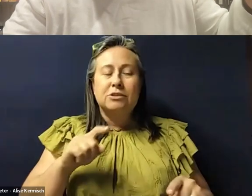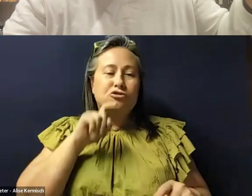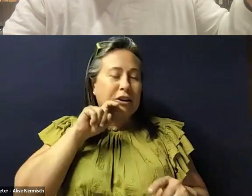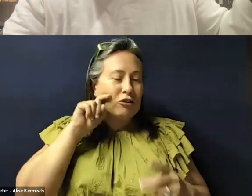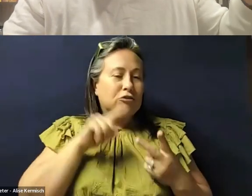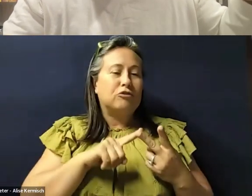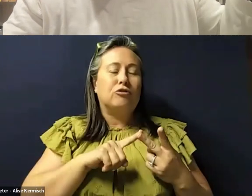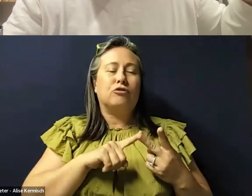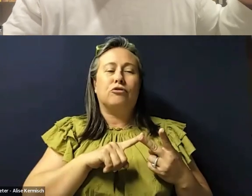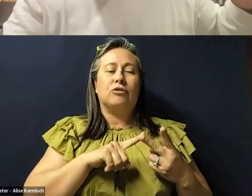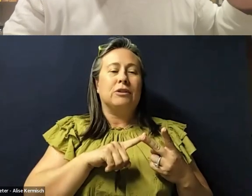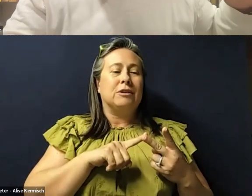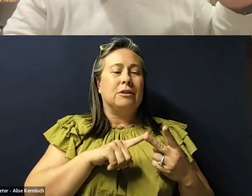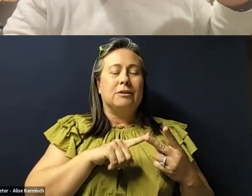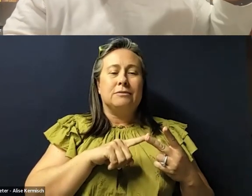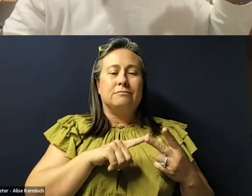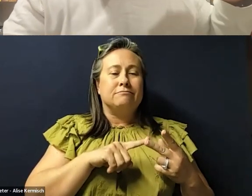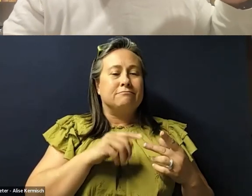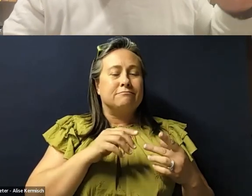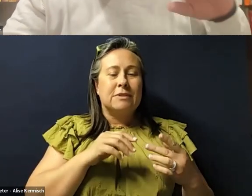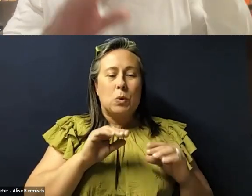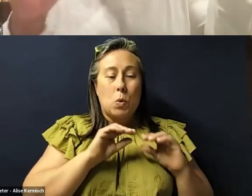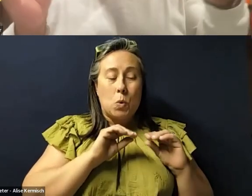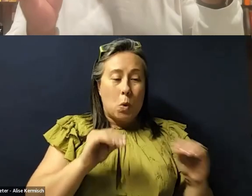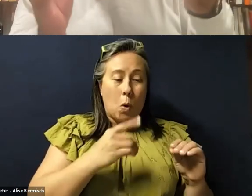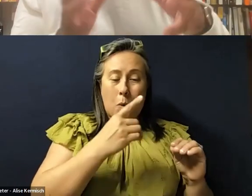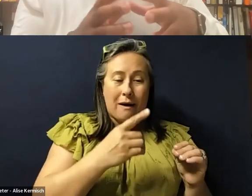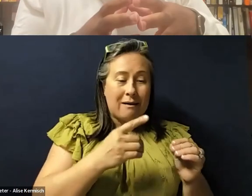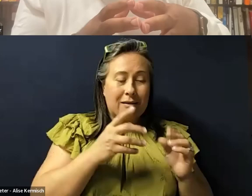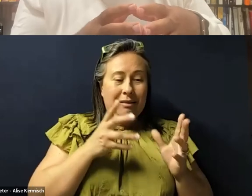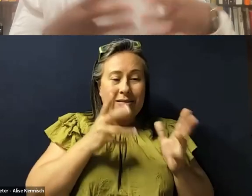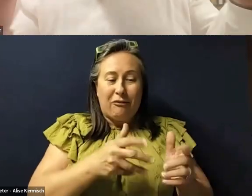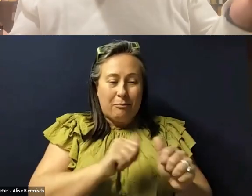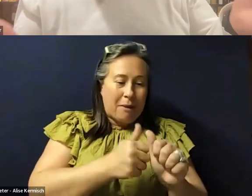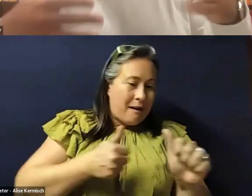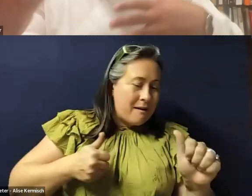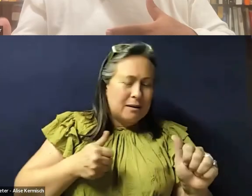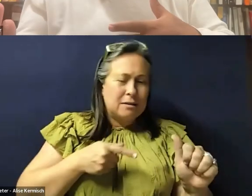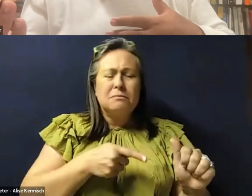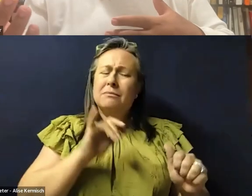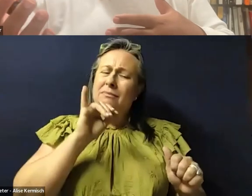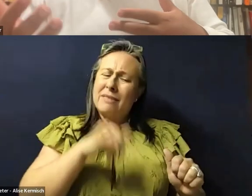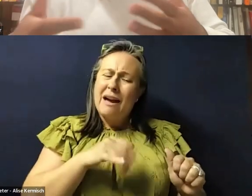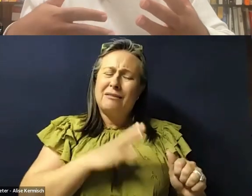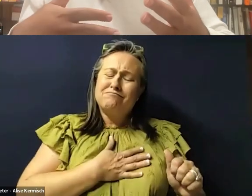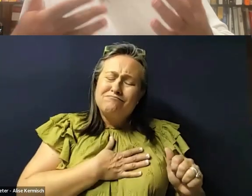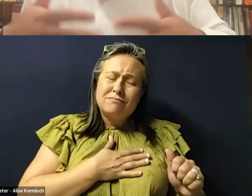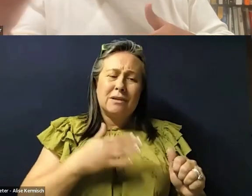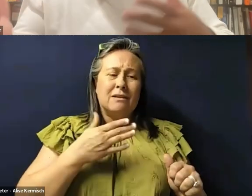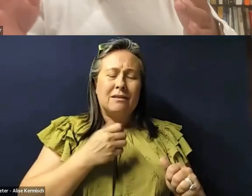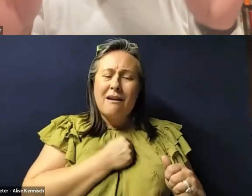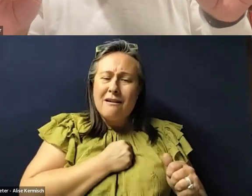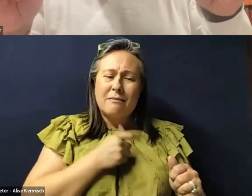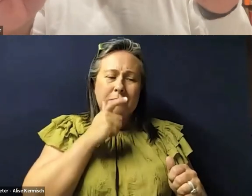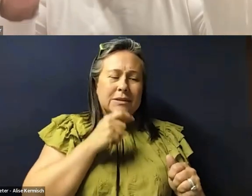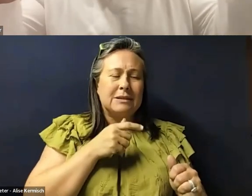spectrum, where nobody mine is left behind, right? I love that, that framing, because it gets at some of the, some of